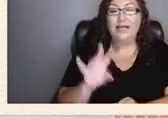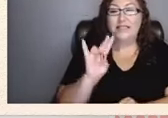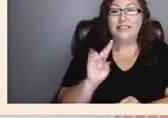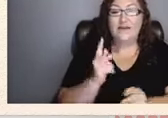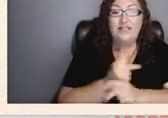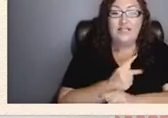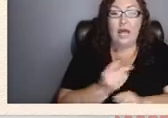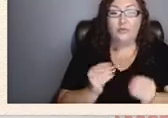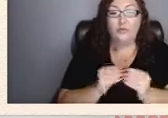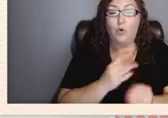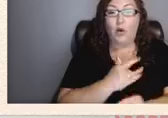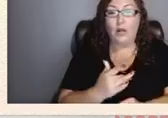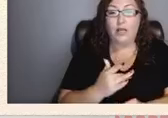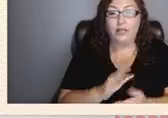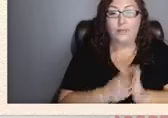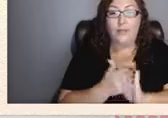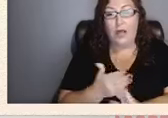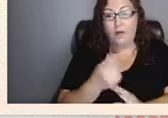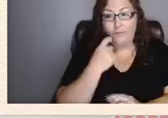be an alcoholic